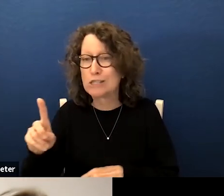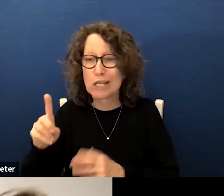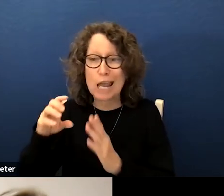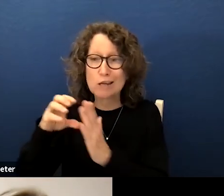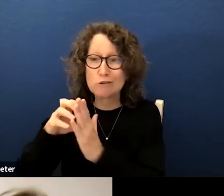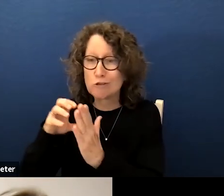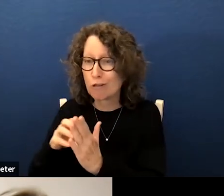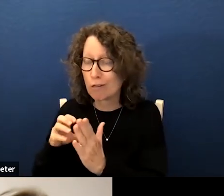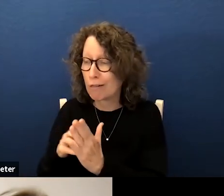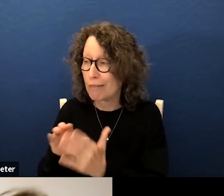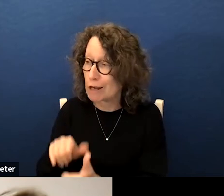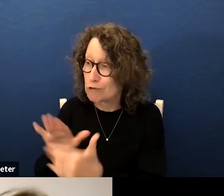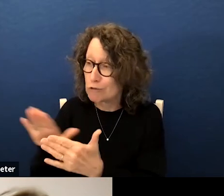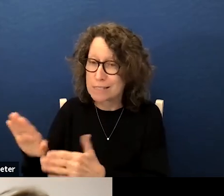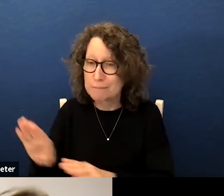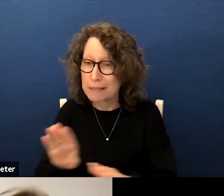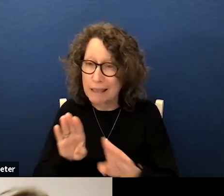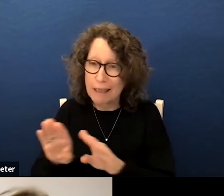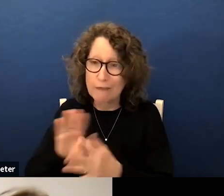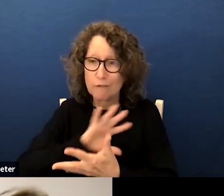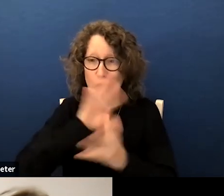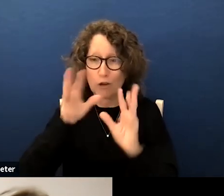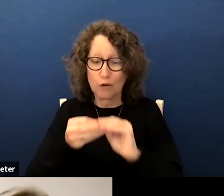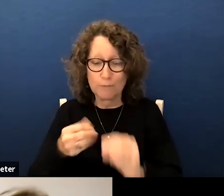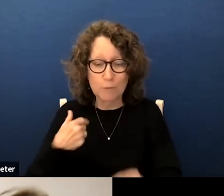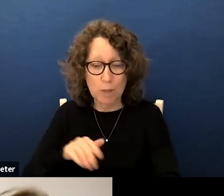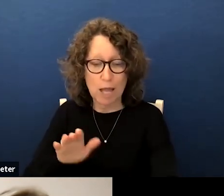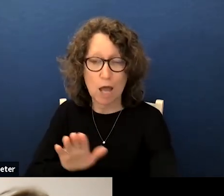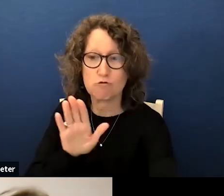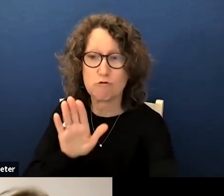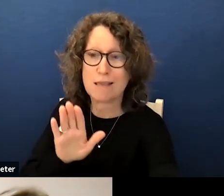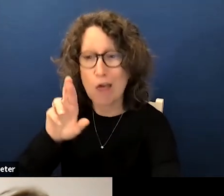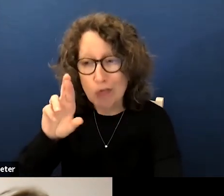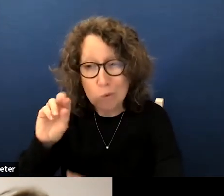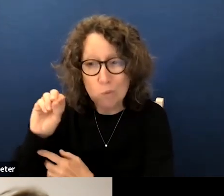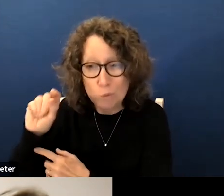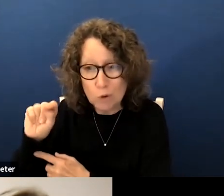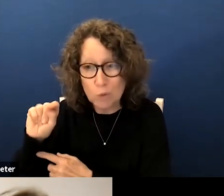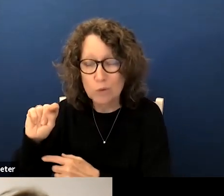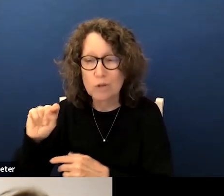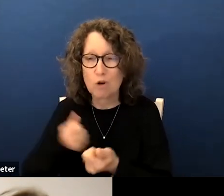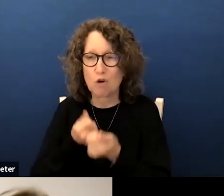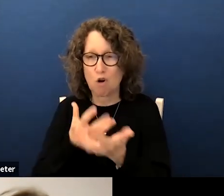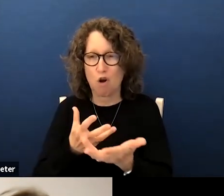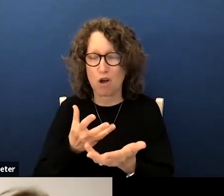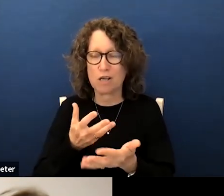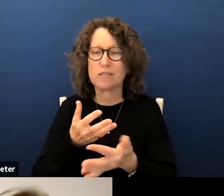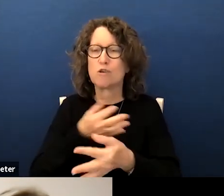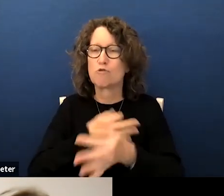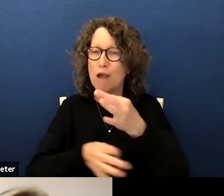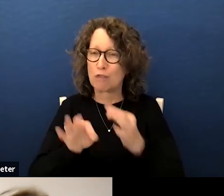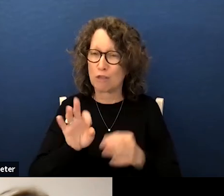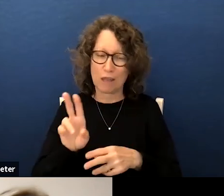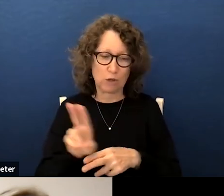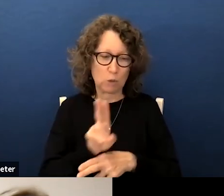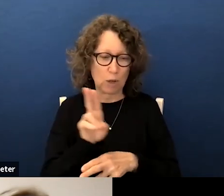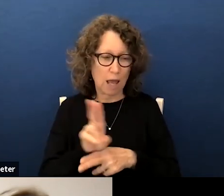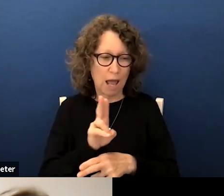behavior etc we address the root cause of the behavior because rather than utilizing